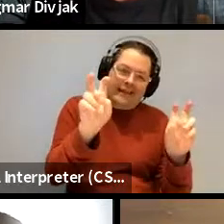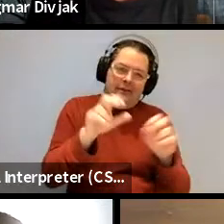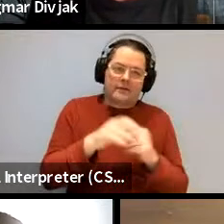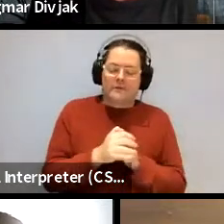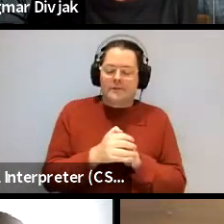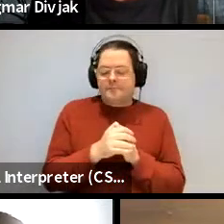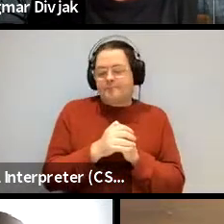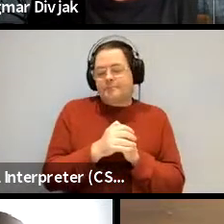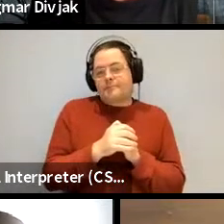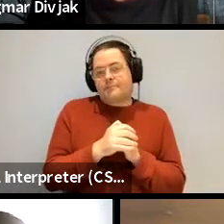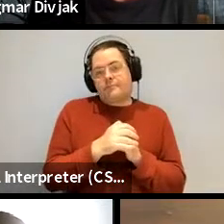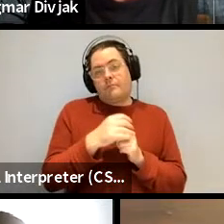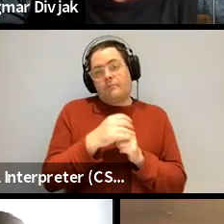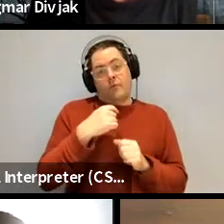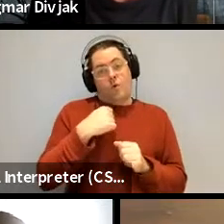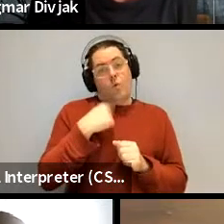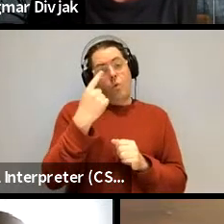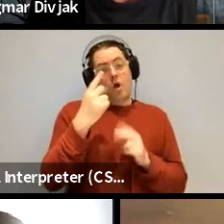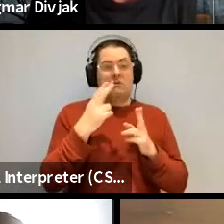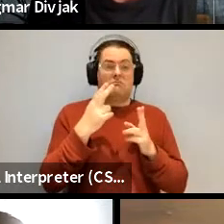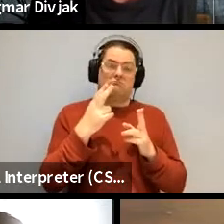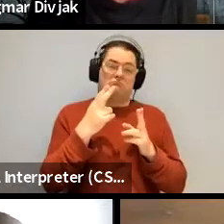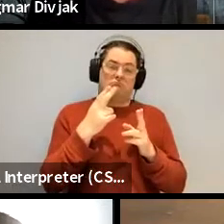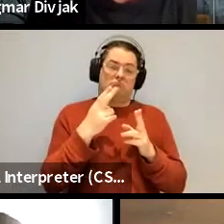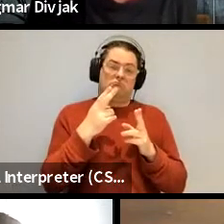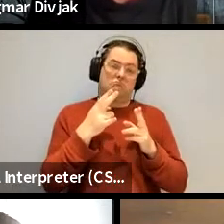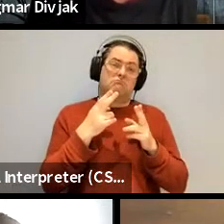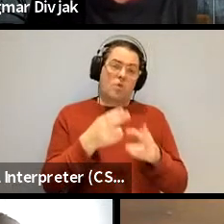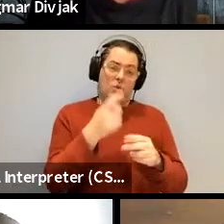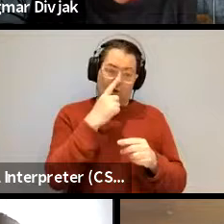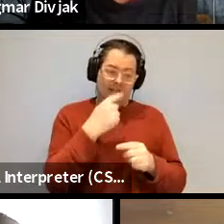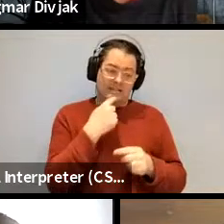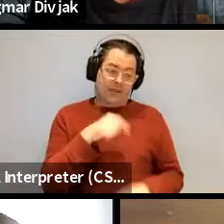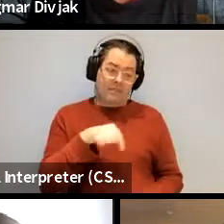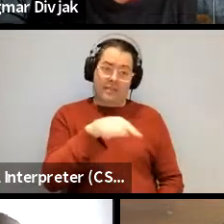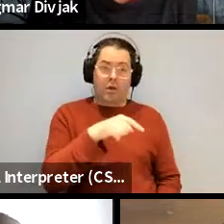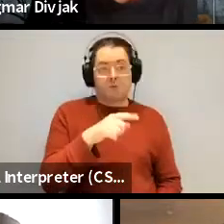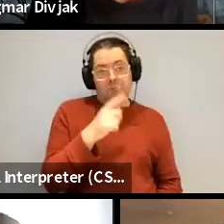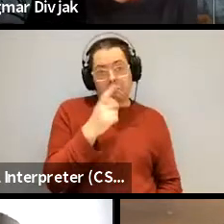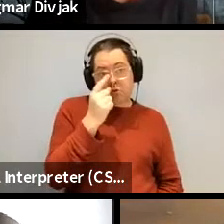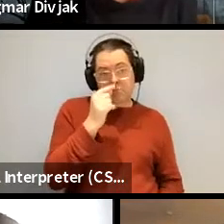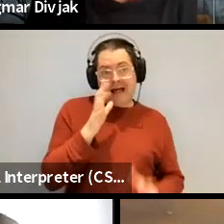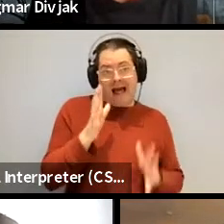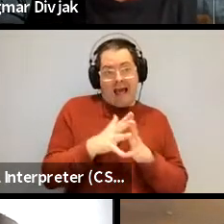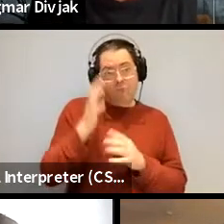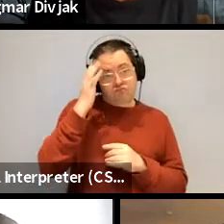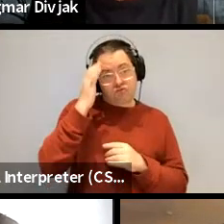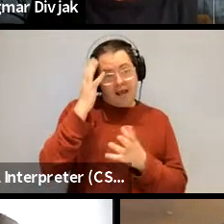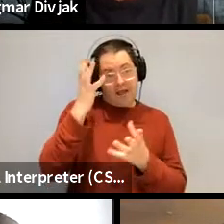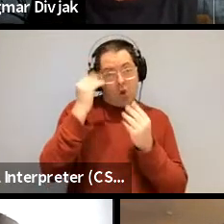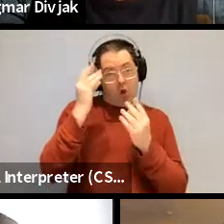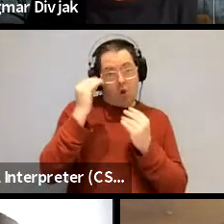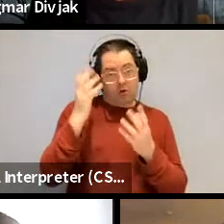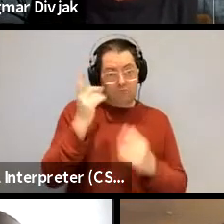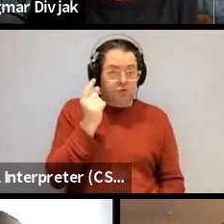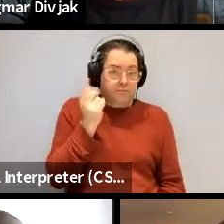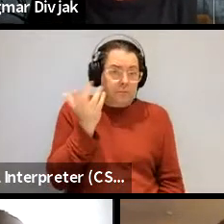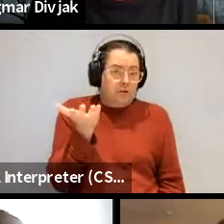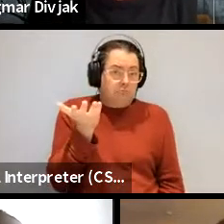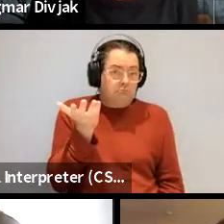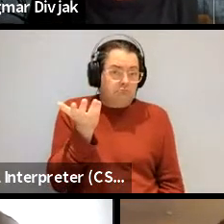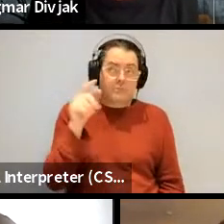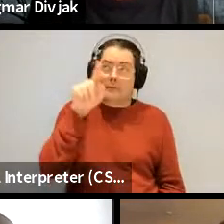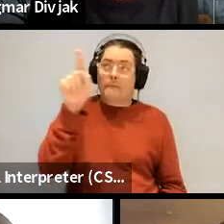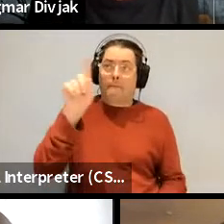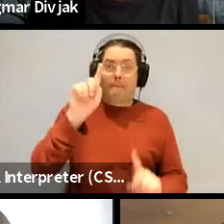um at at one level or another argue that they're biologically plausible so people who are doing this kind of work